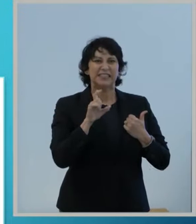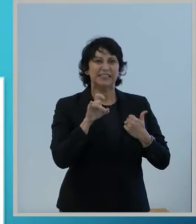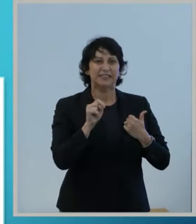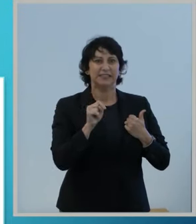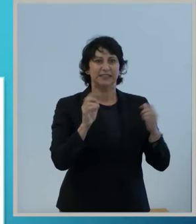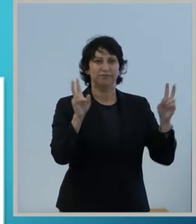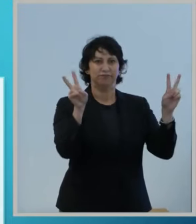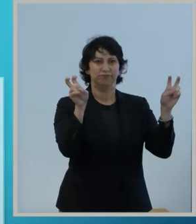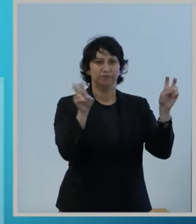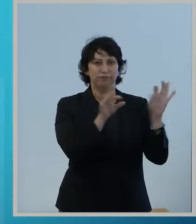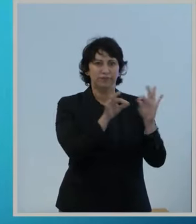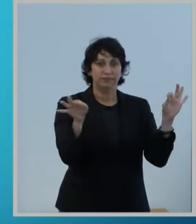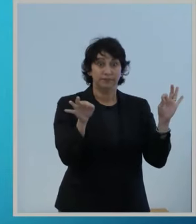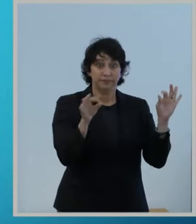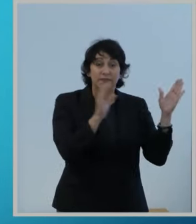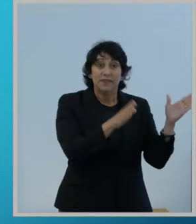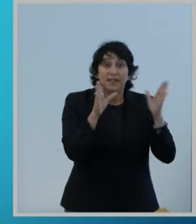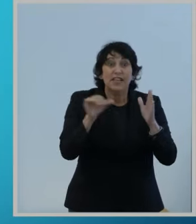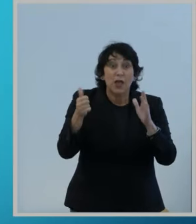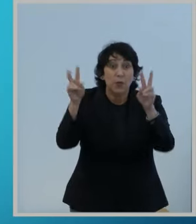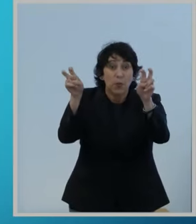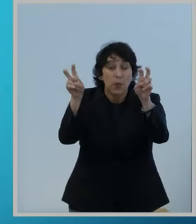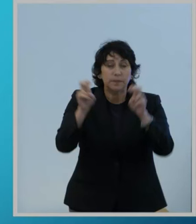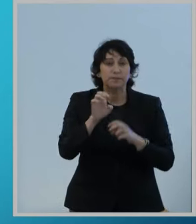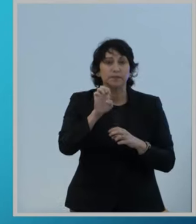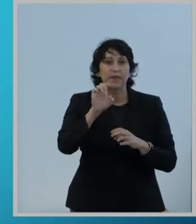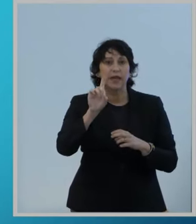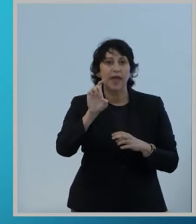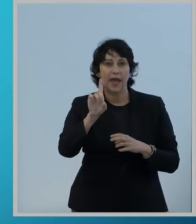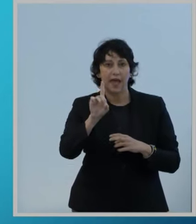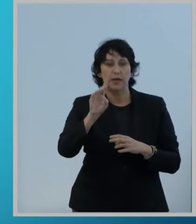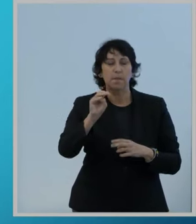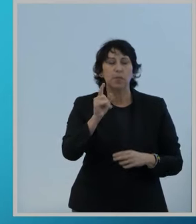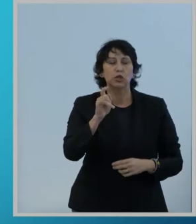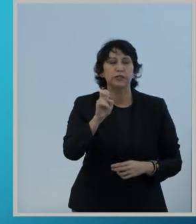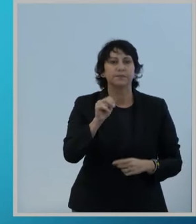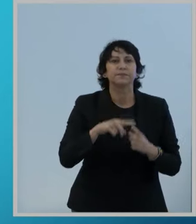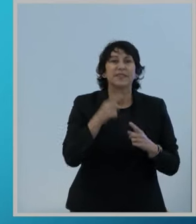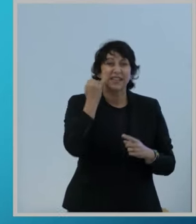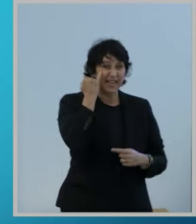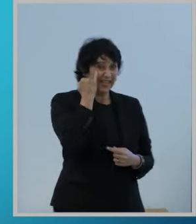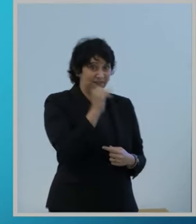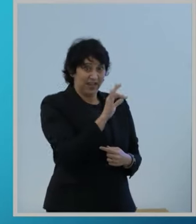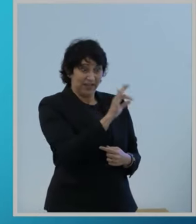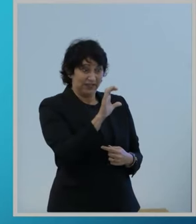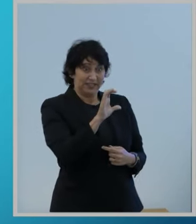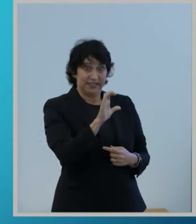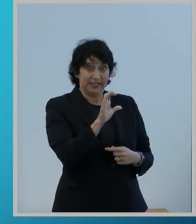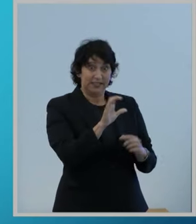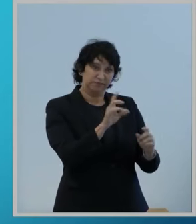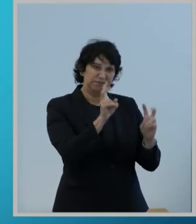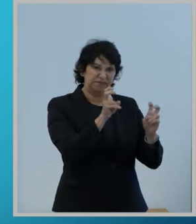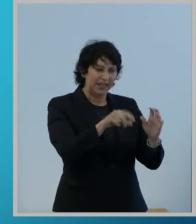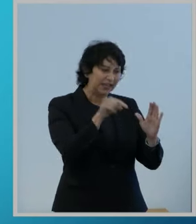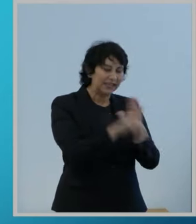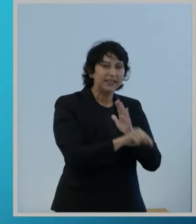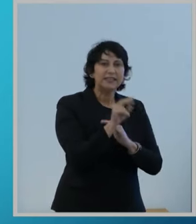Similarly, Senator Ed Markey stated that if the FCC kills net neutrality,